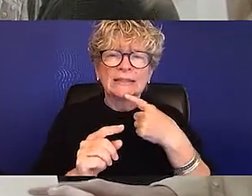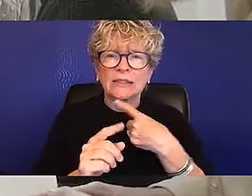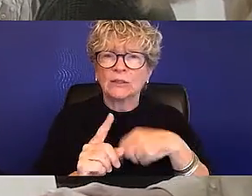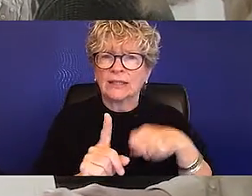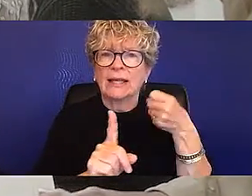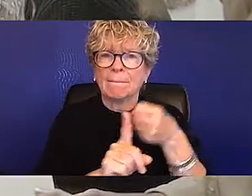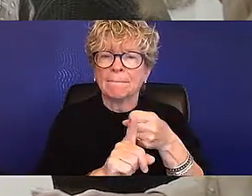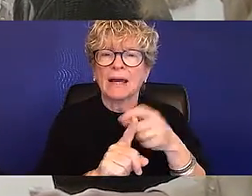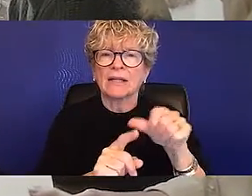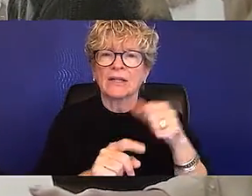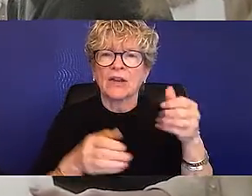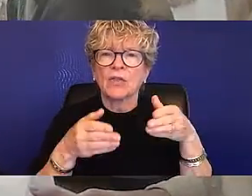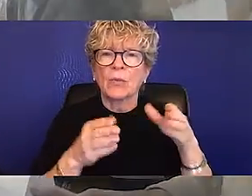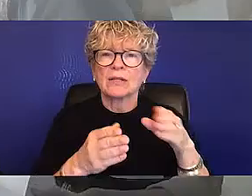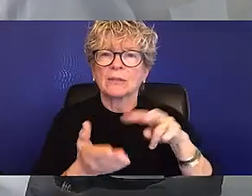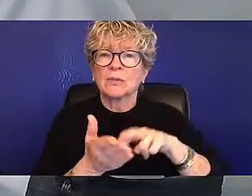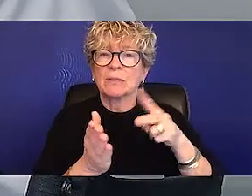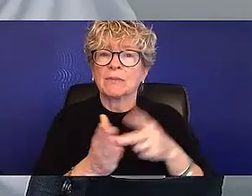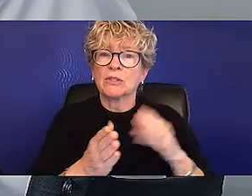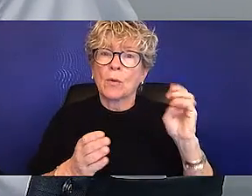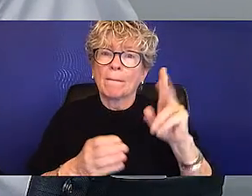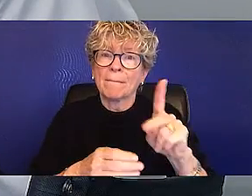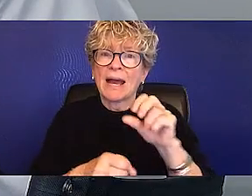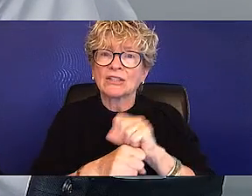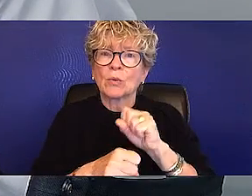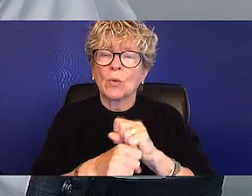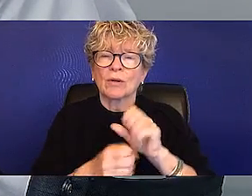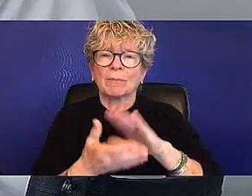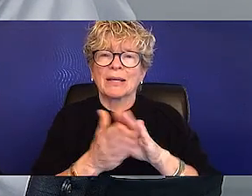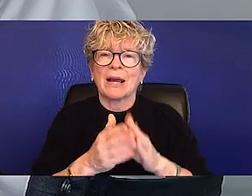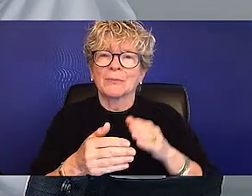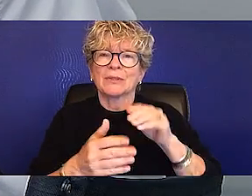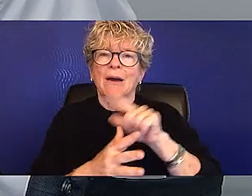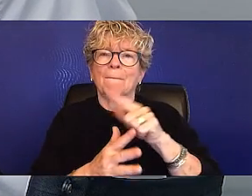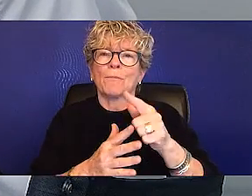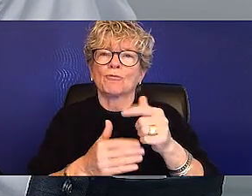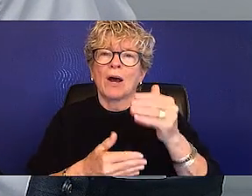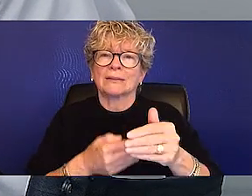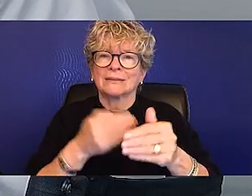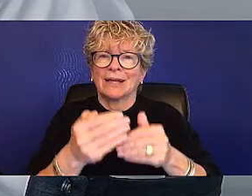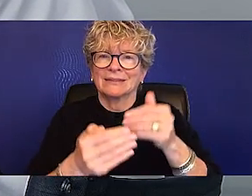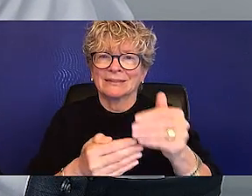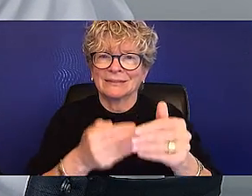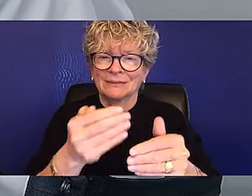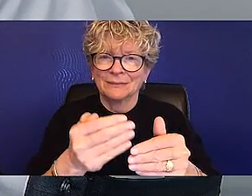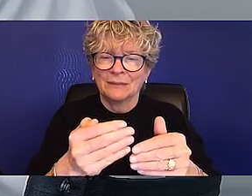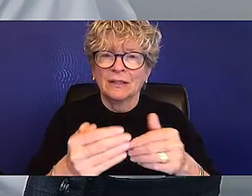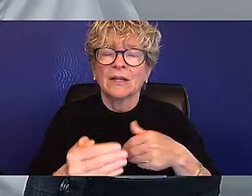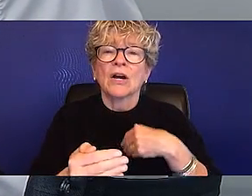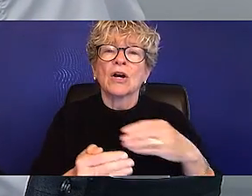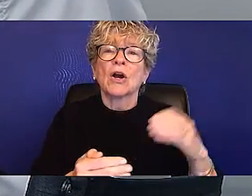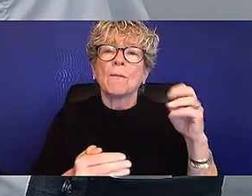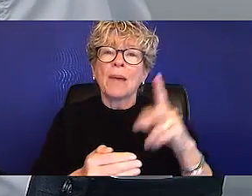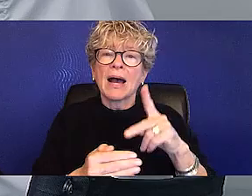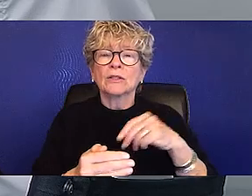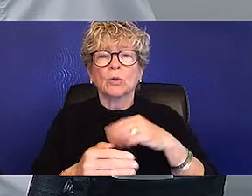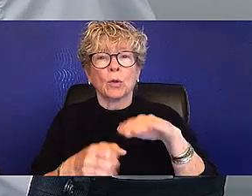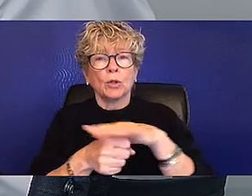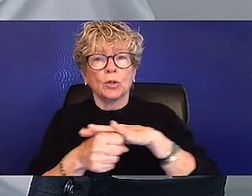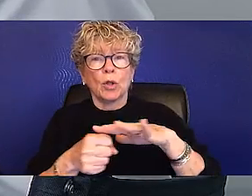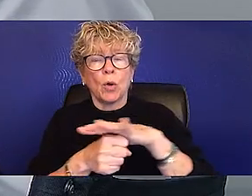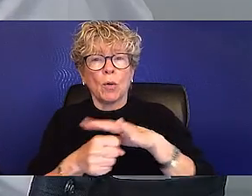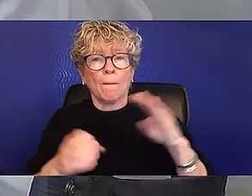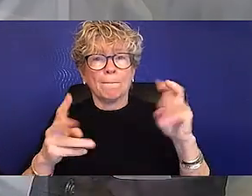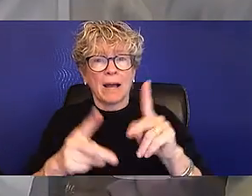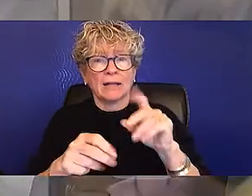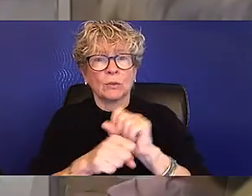or have been deeply impacted in other ways, making returning to normal a process. It's important